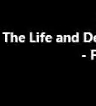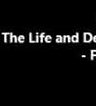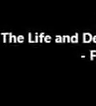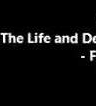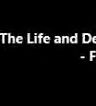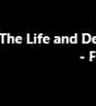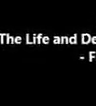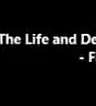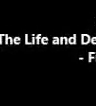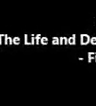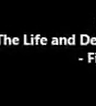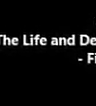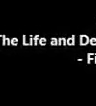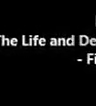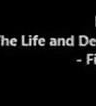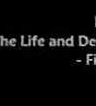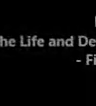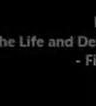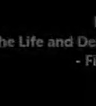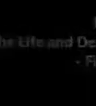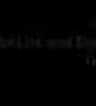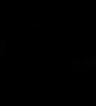for the son are of and have support great this I've effort. You